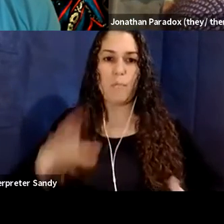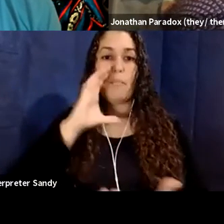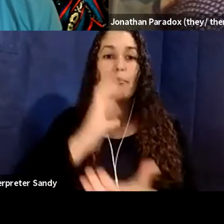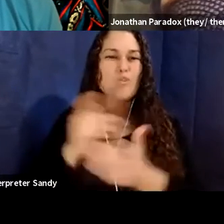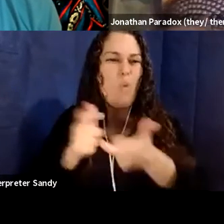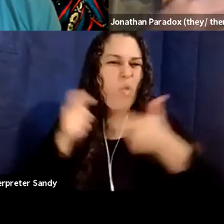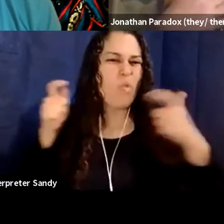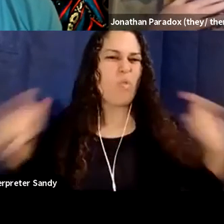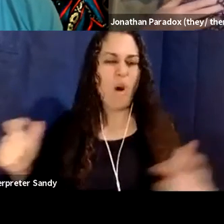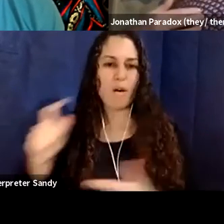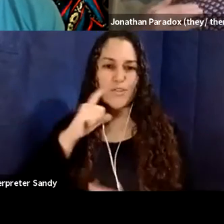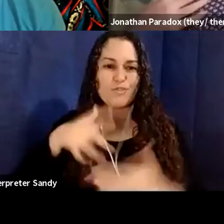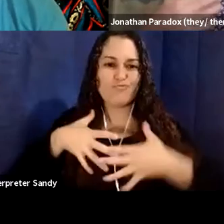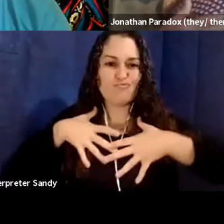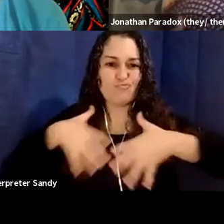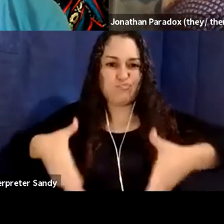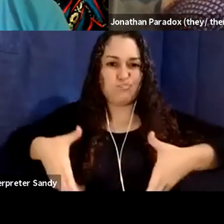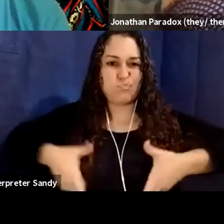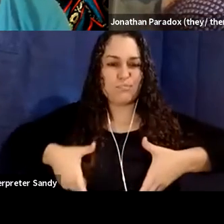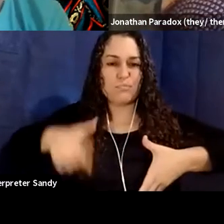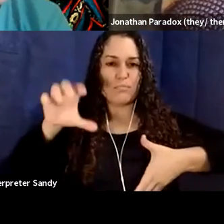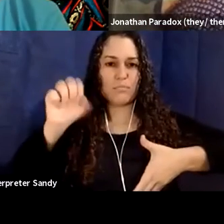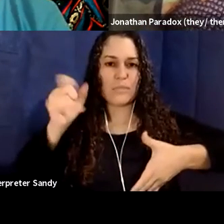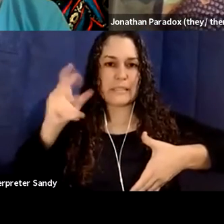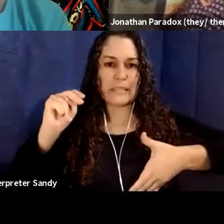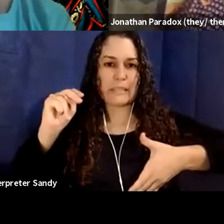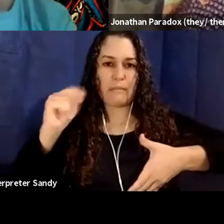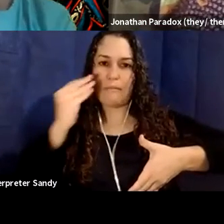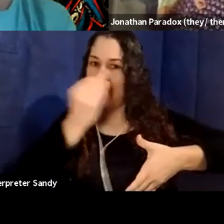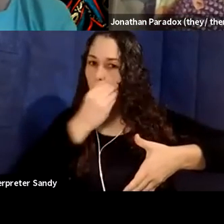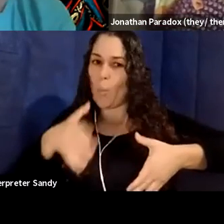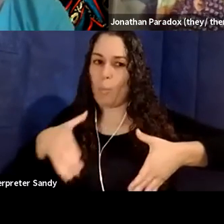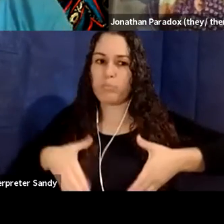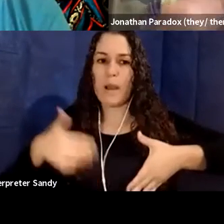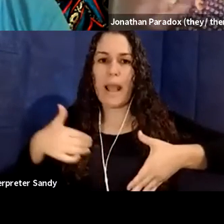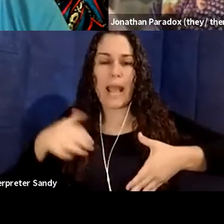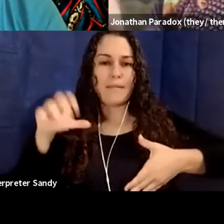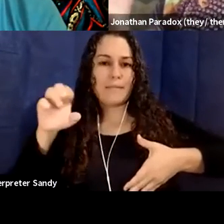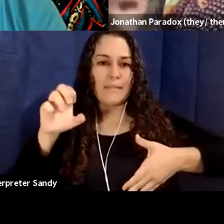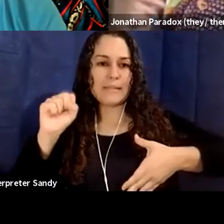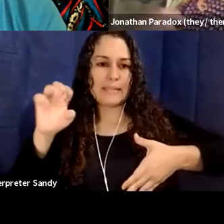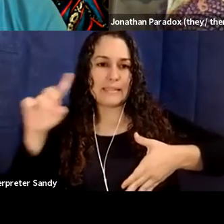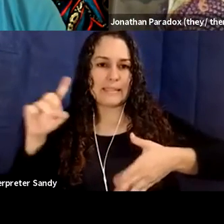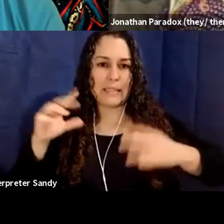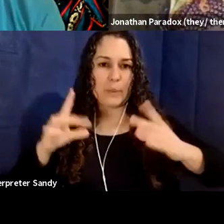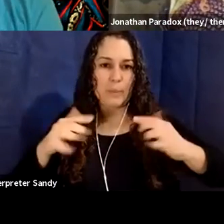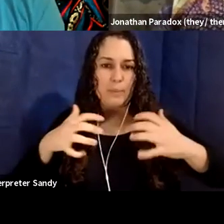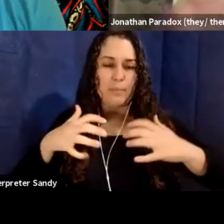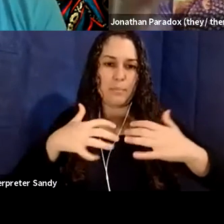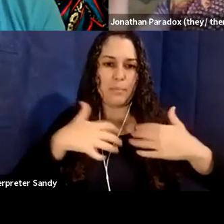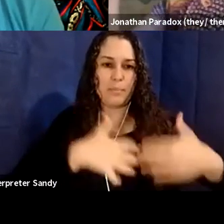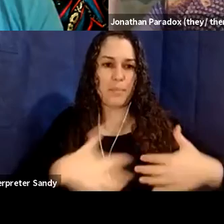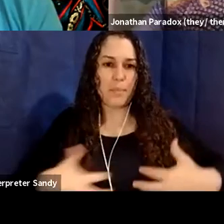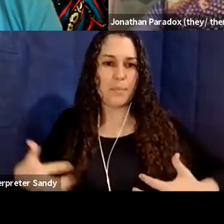um, with its, its beautiful pattern of seeds, um, in, in, uh, uh, uh, kind of